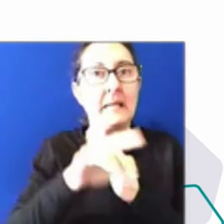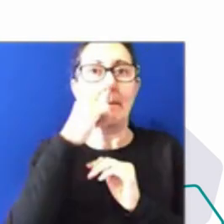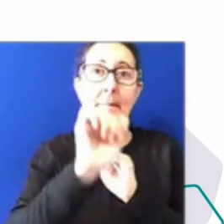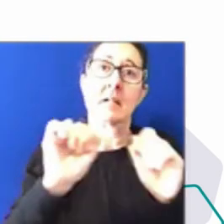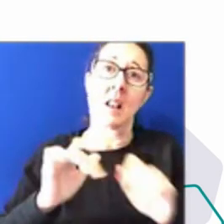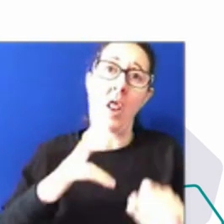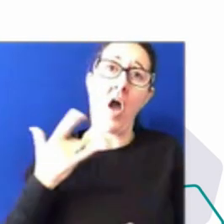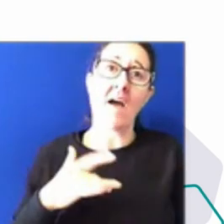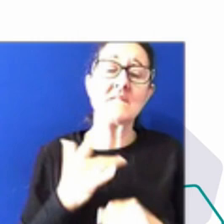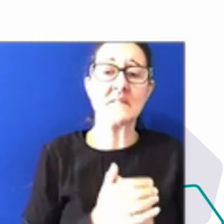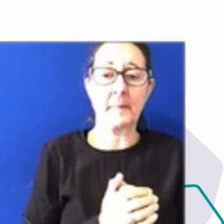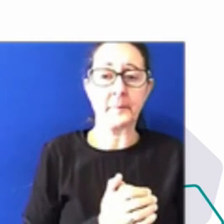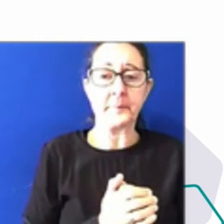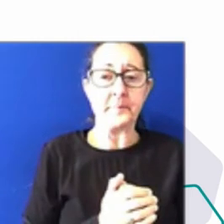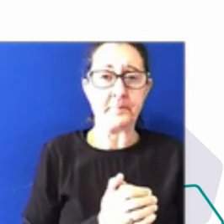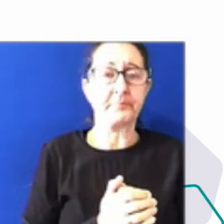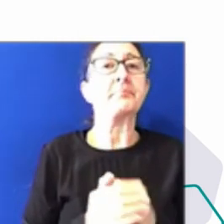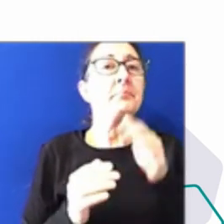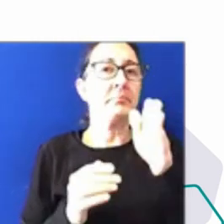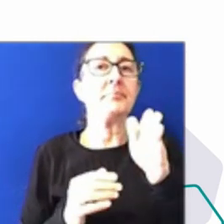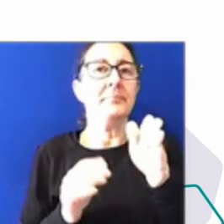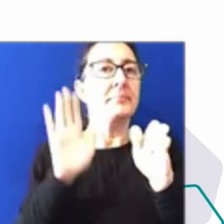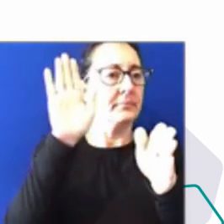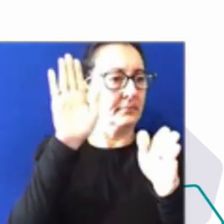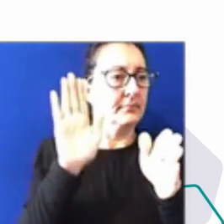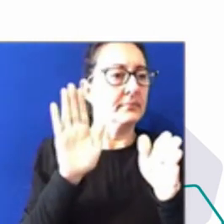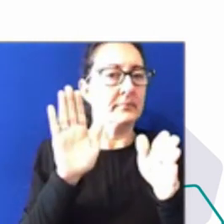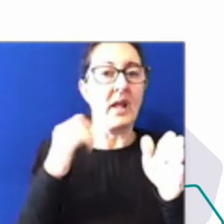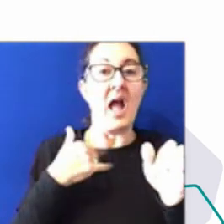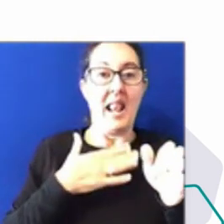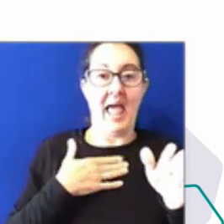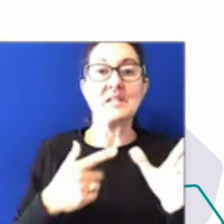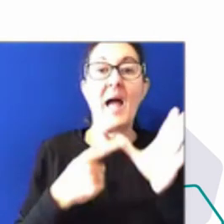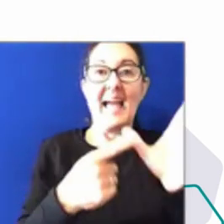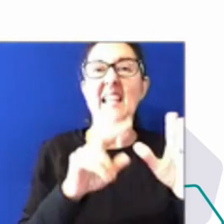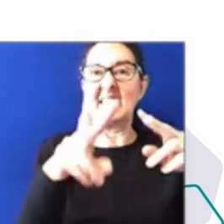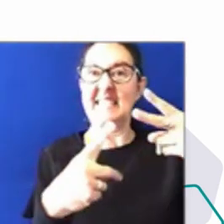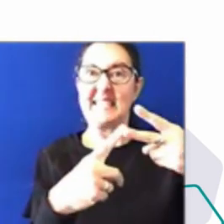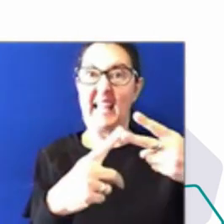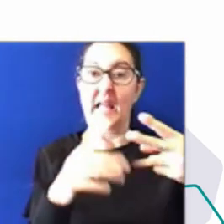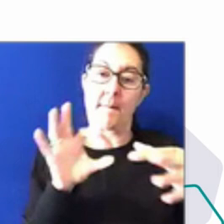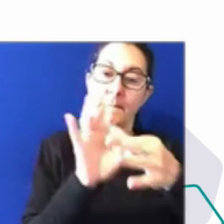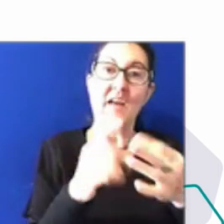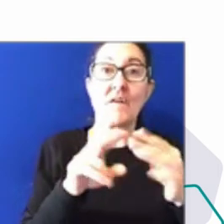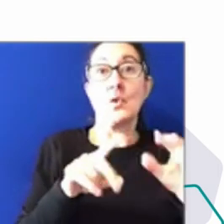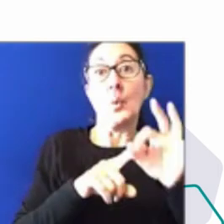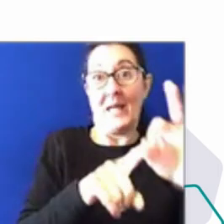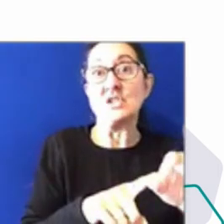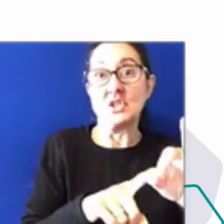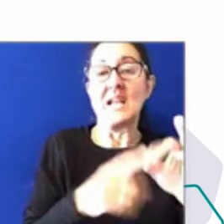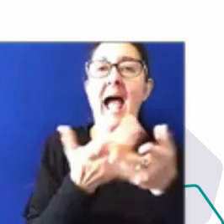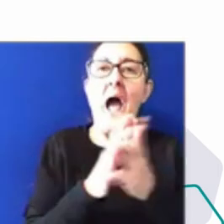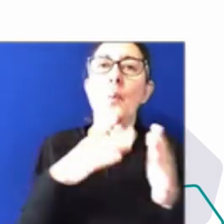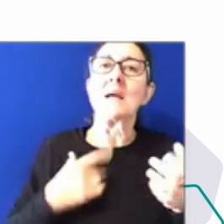I might just add to the second part of the question, Mark, which goes to kind of how we're supporting public servants in relation to